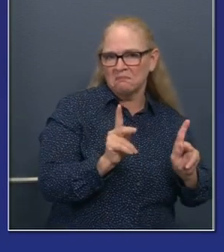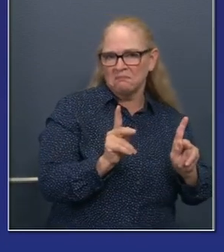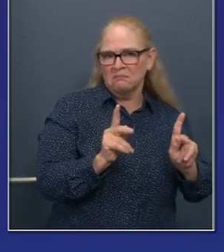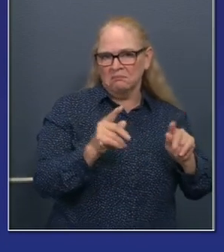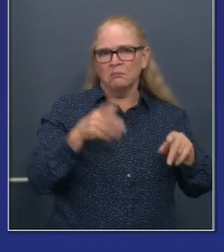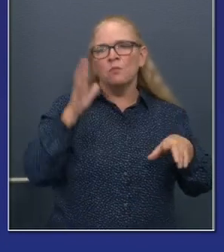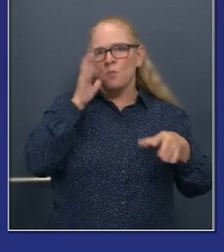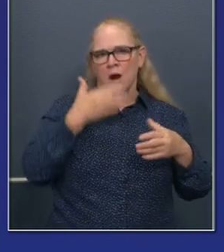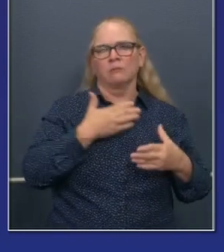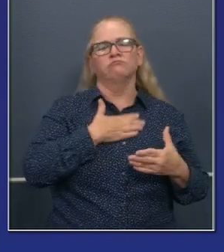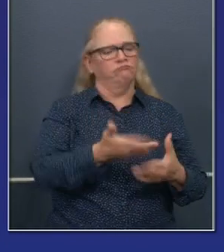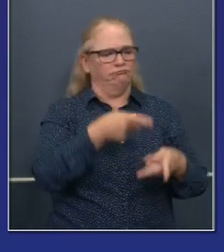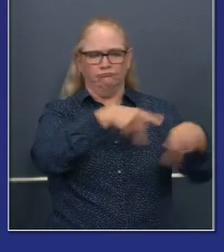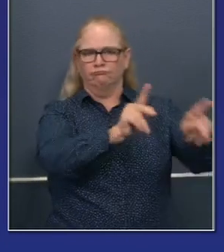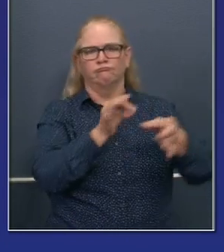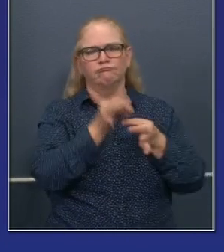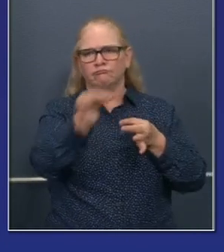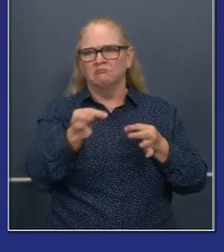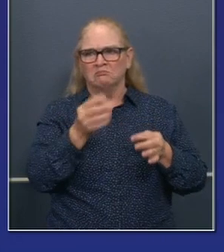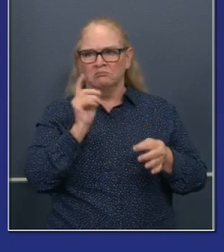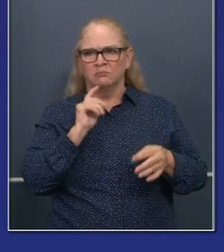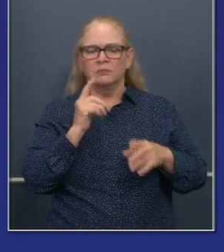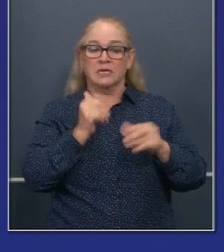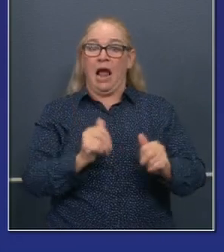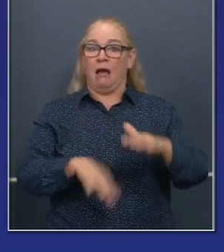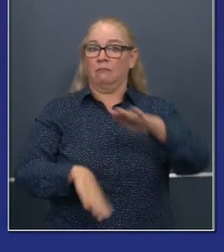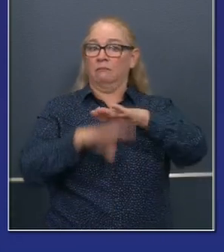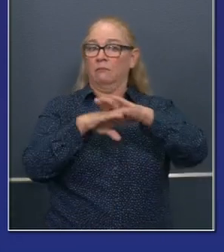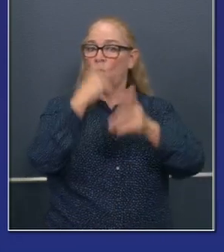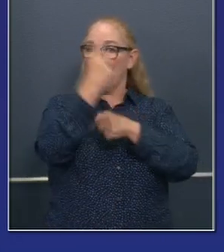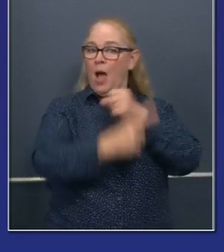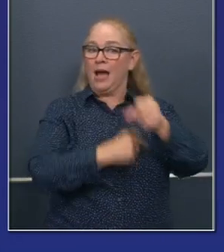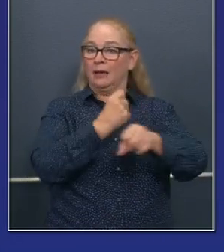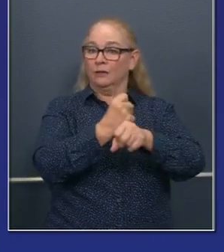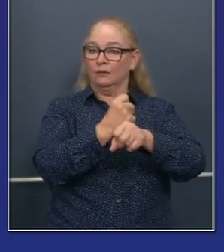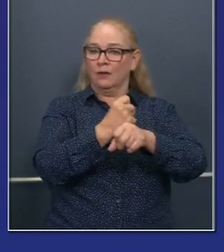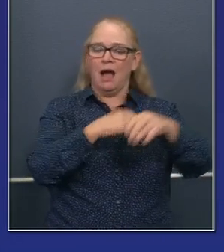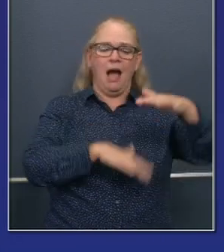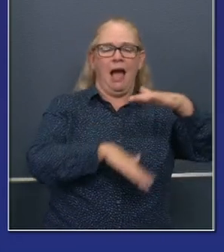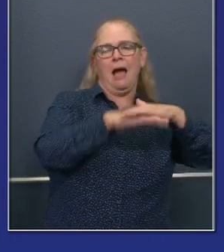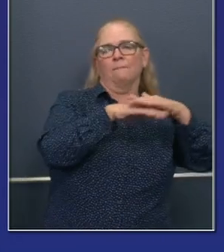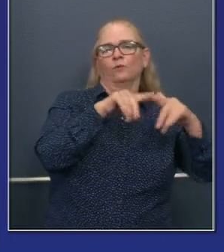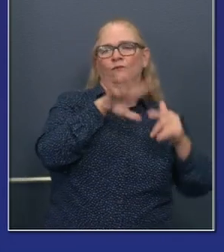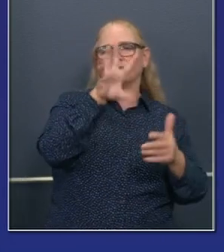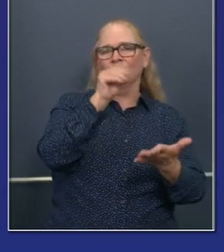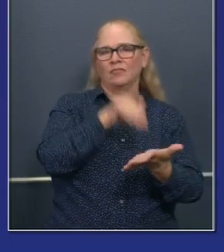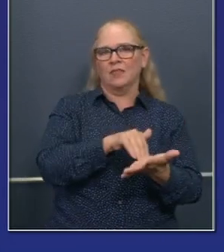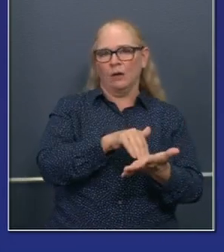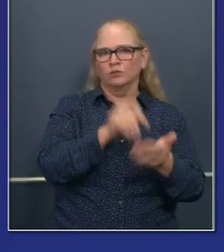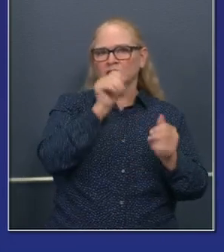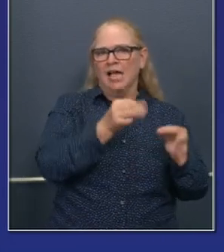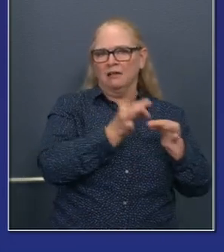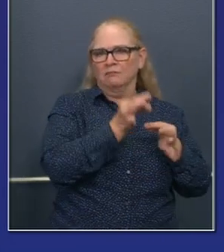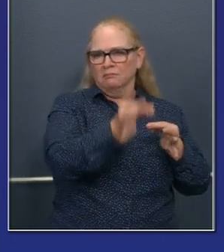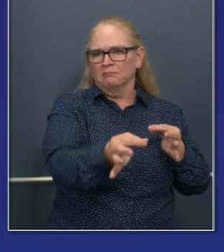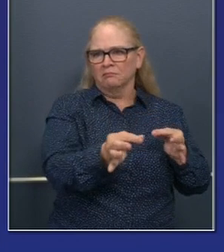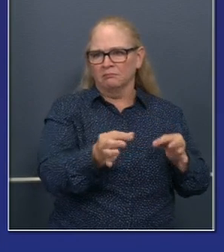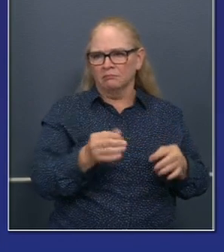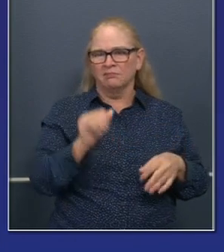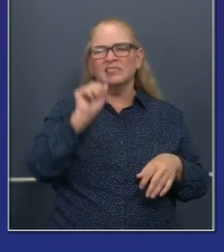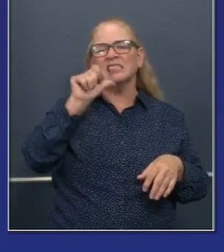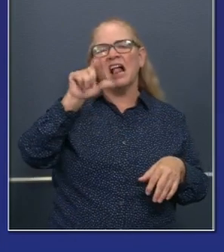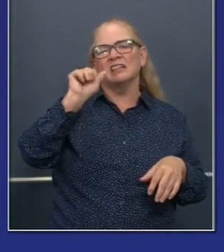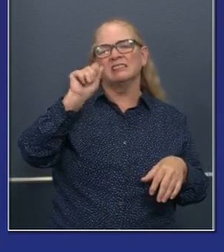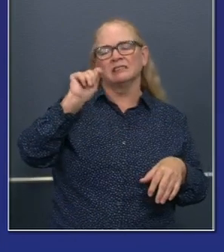uh, up to 12 months and up to $50,000 of deferred sales tax payments. That's a big deal. Again, as a former